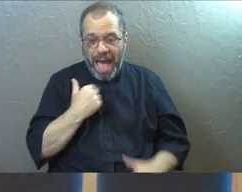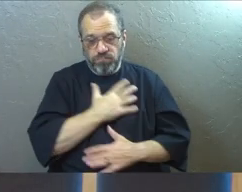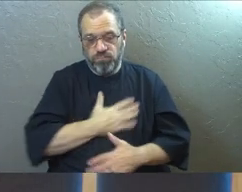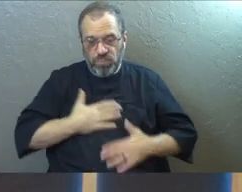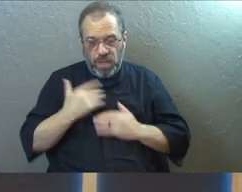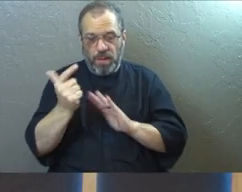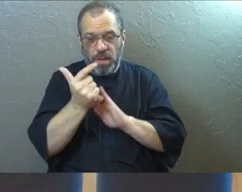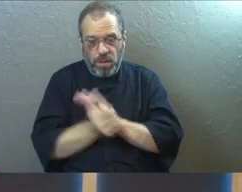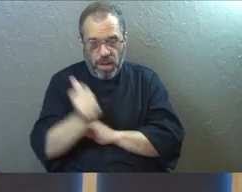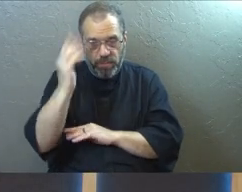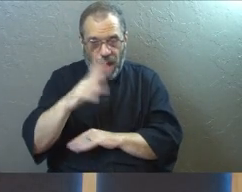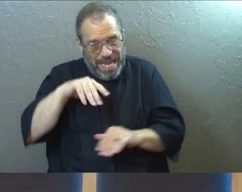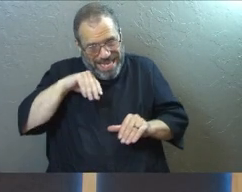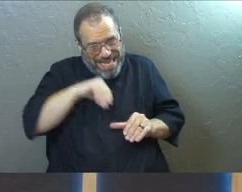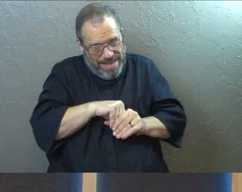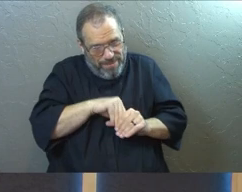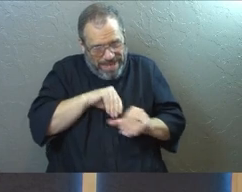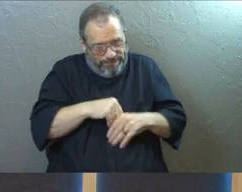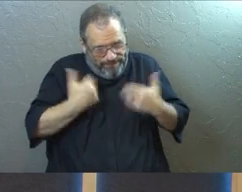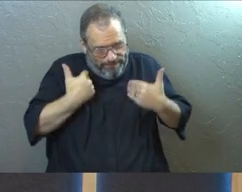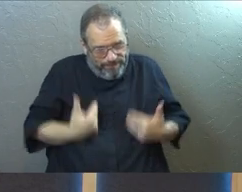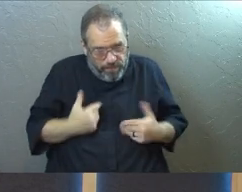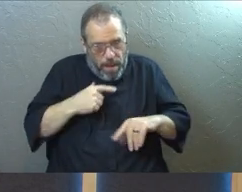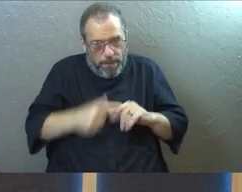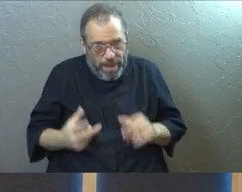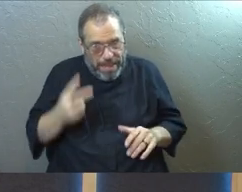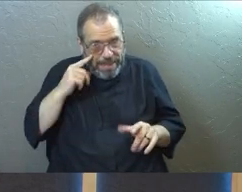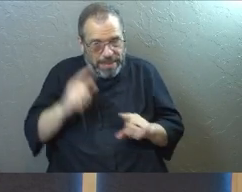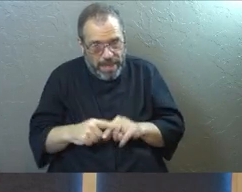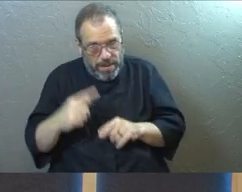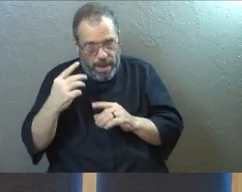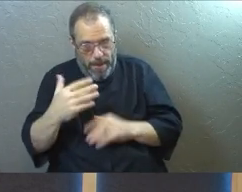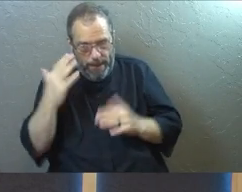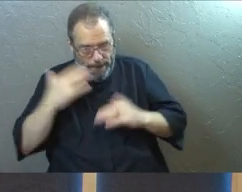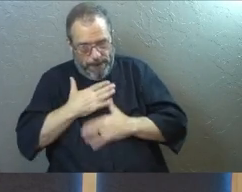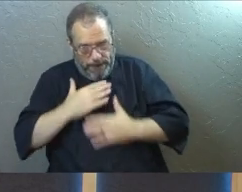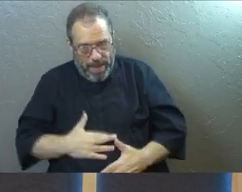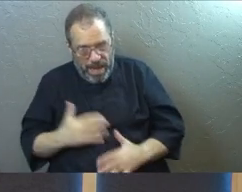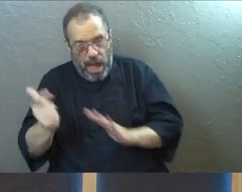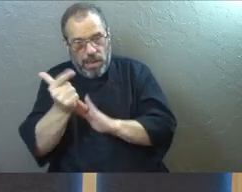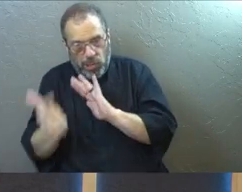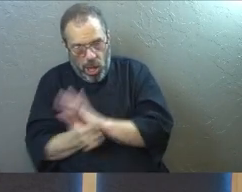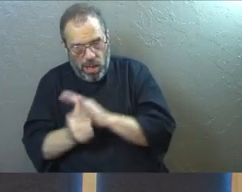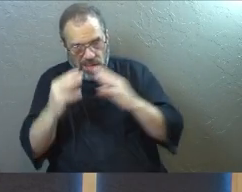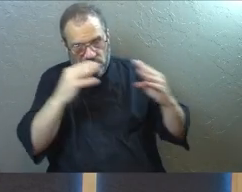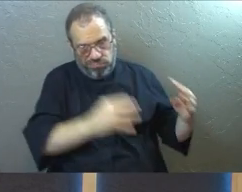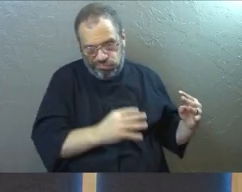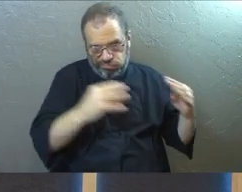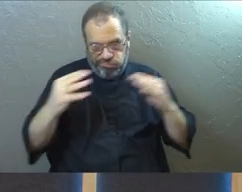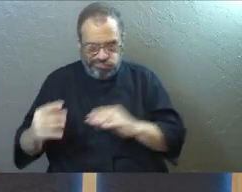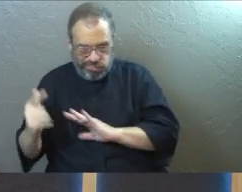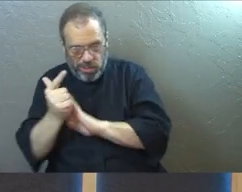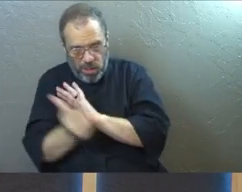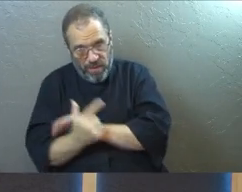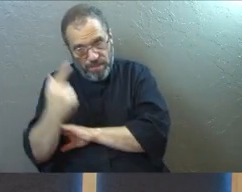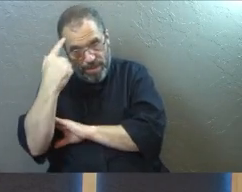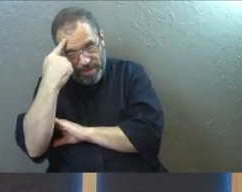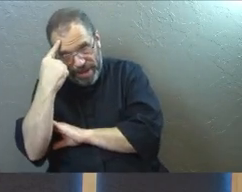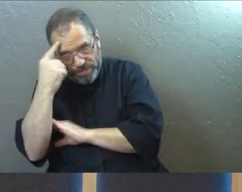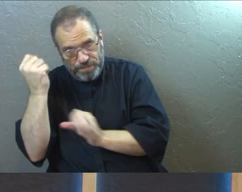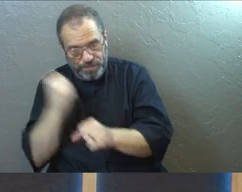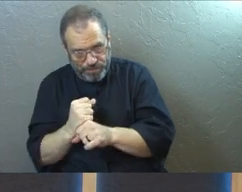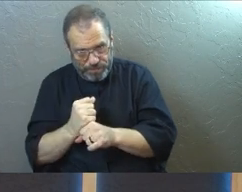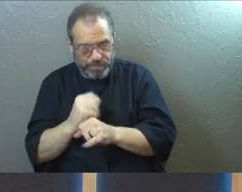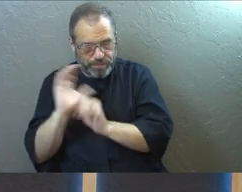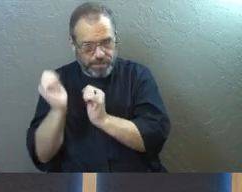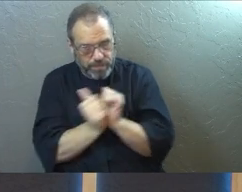delight in the law of God in my inner being, but I see in my members another law waging war against the law of my mind and